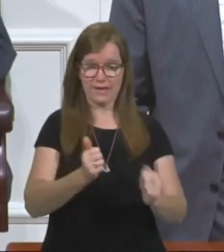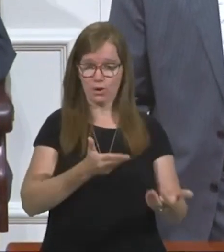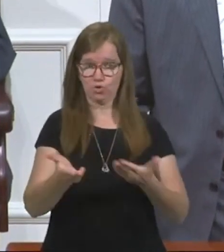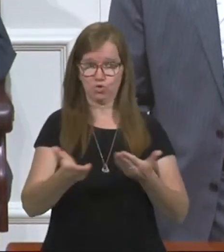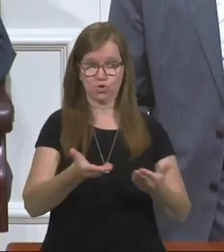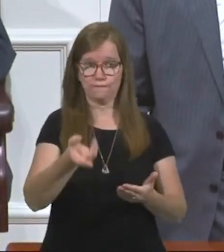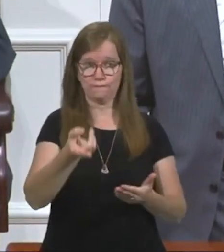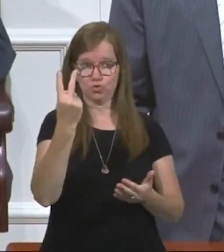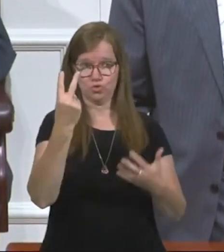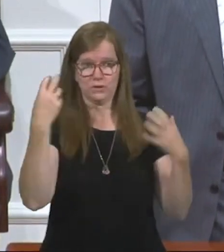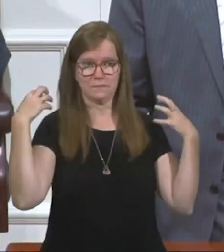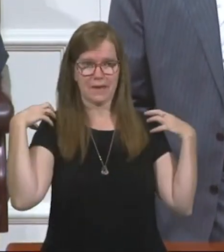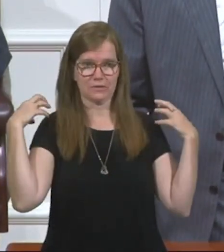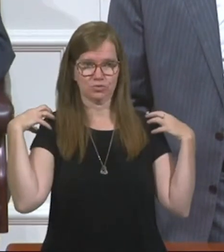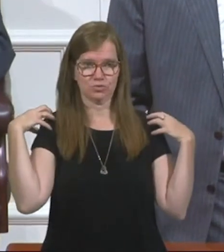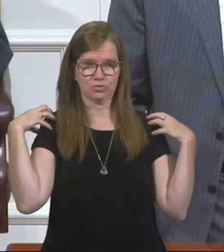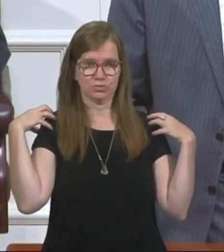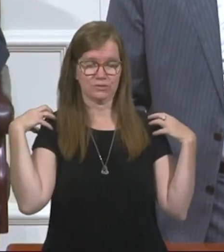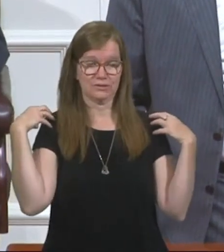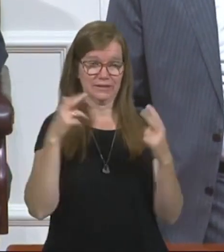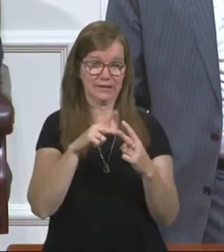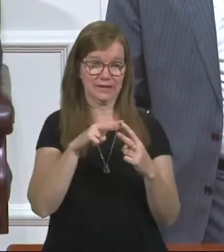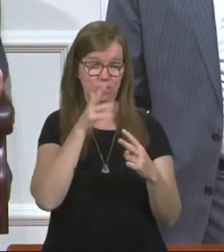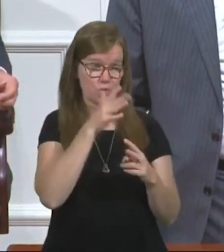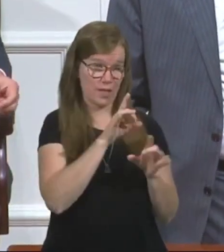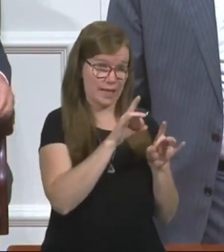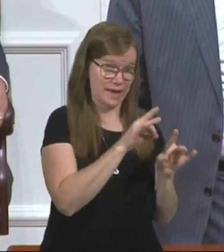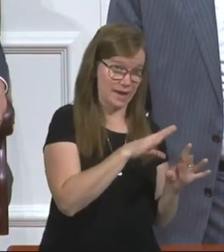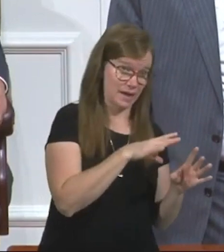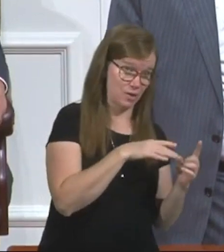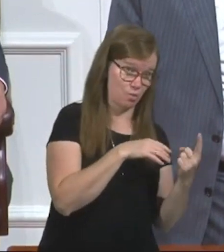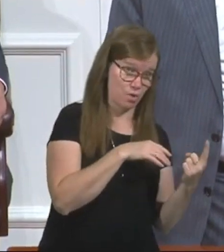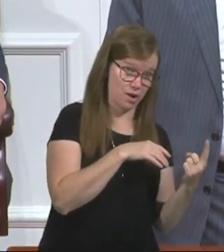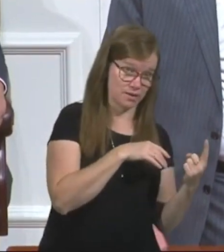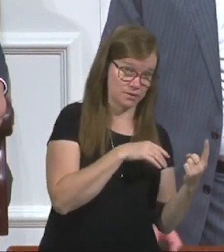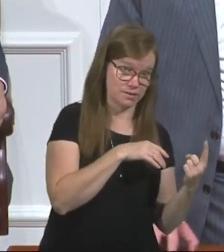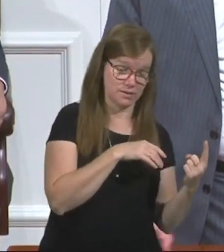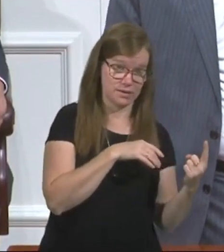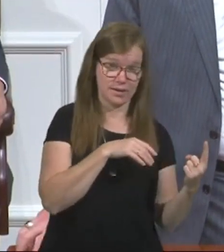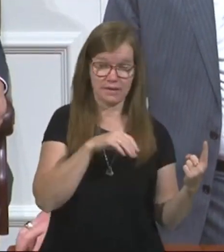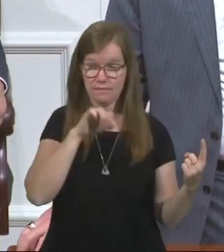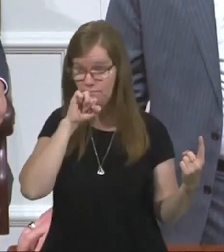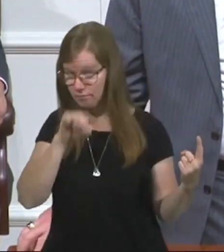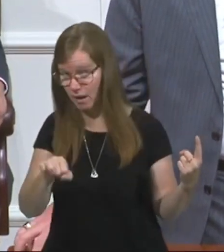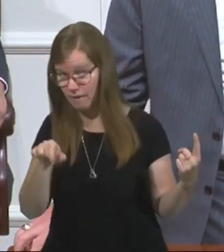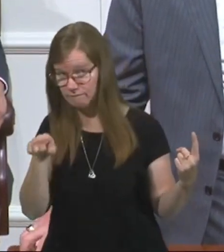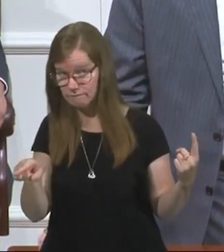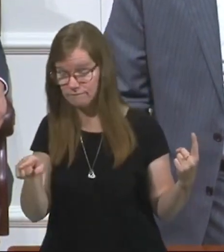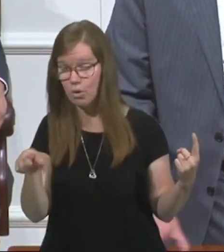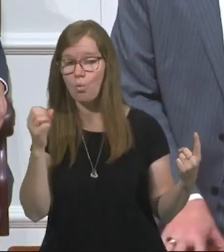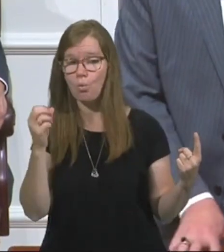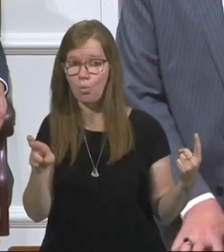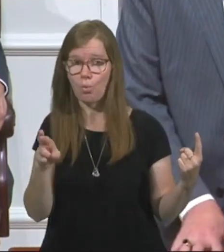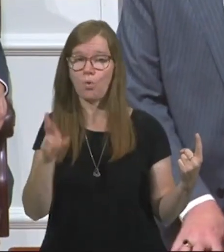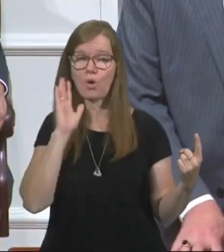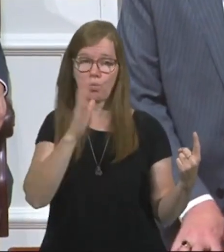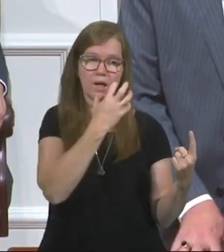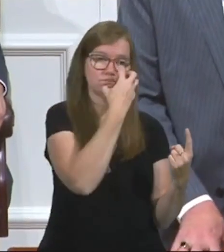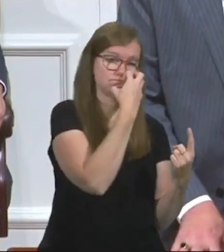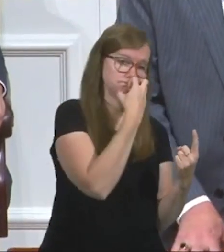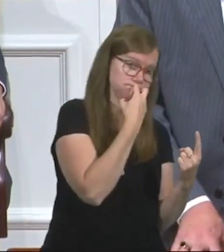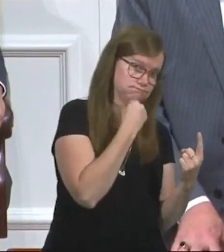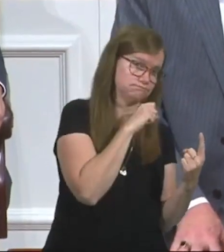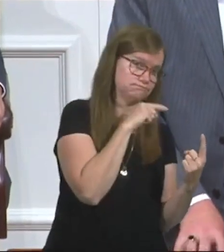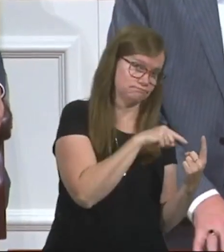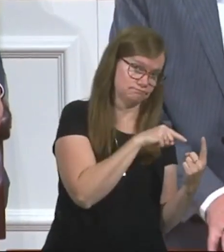two masters for either. will hate the one or love the other, or else he will hold to the one,